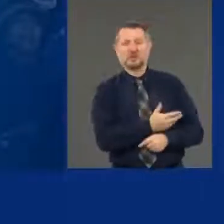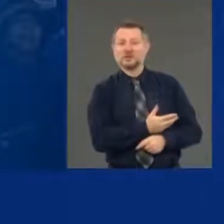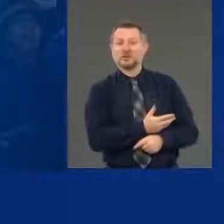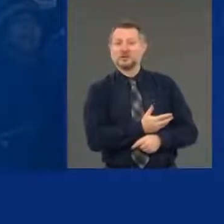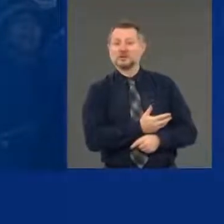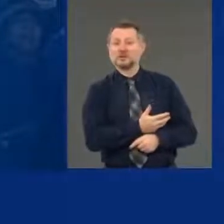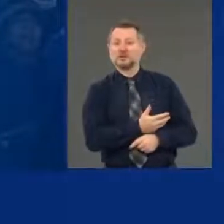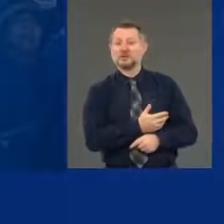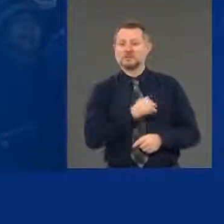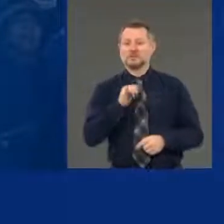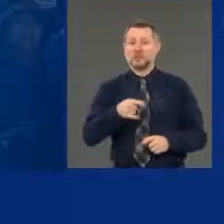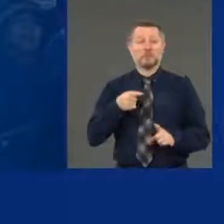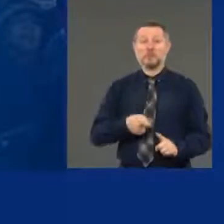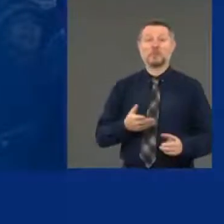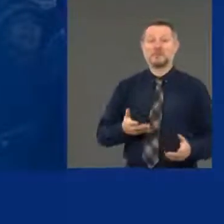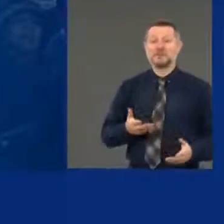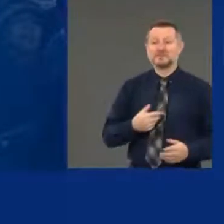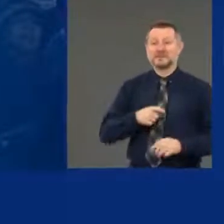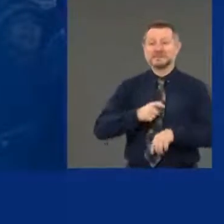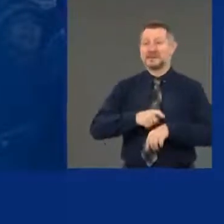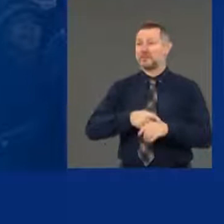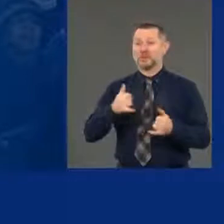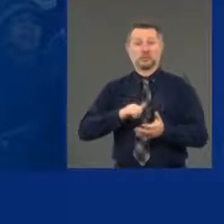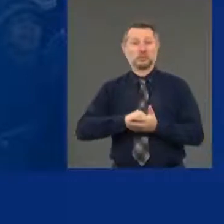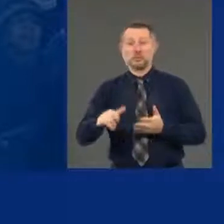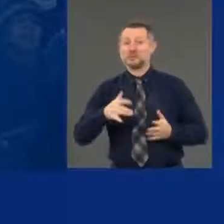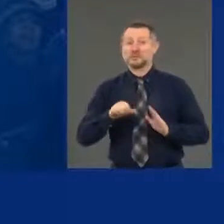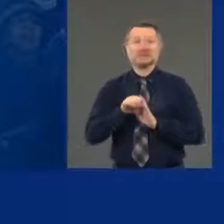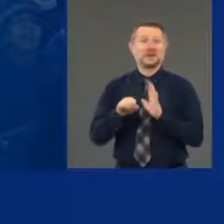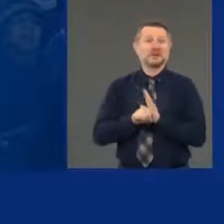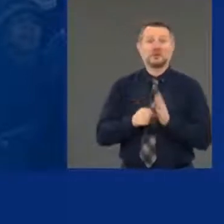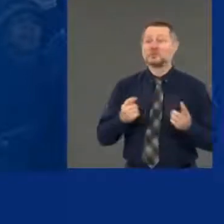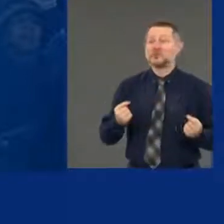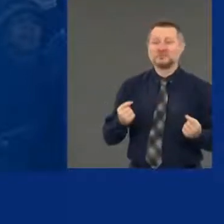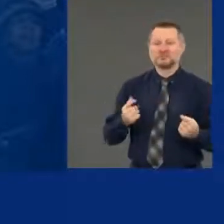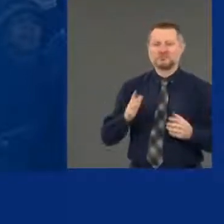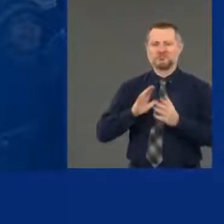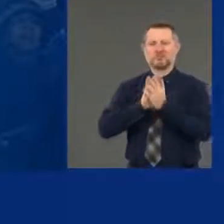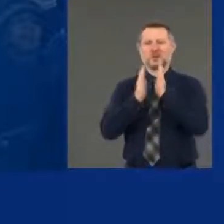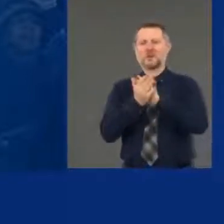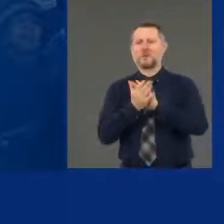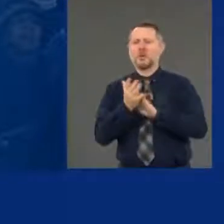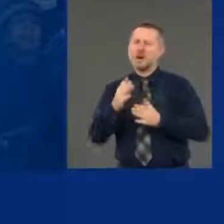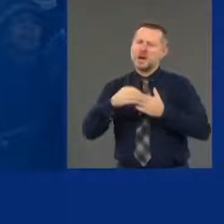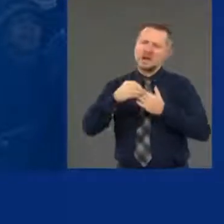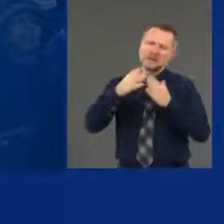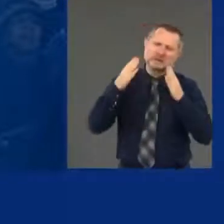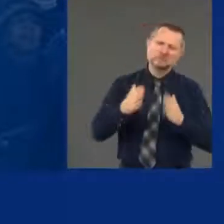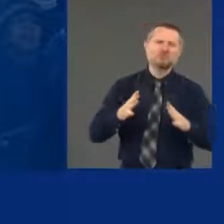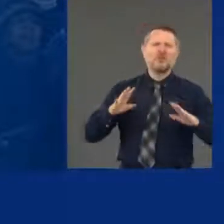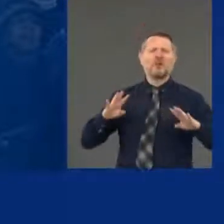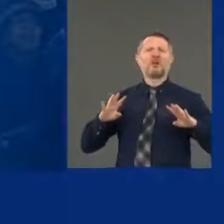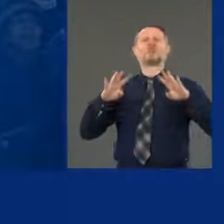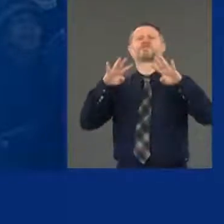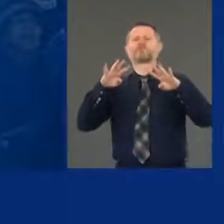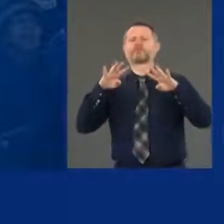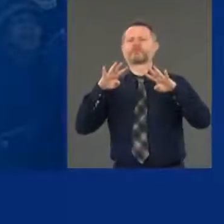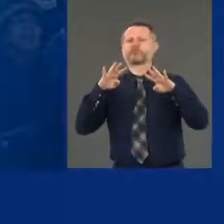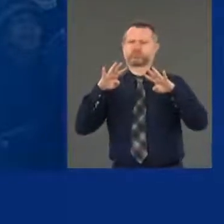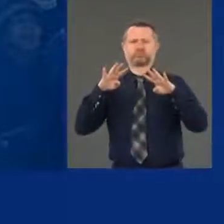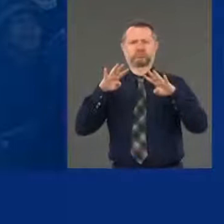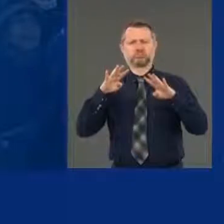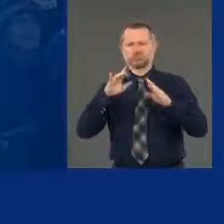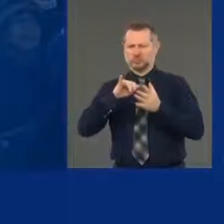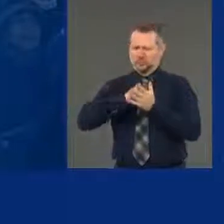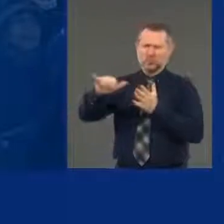It's time for New York to be the place that leads. That's New York State at its best. That's New